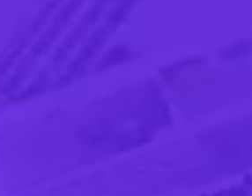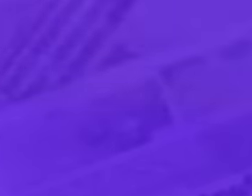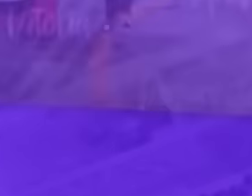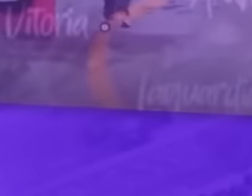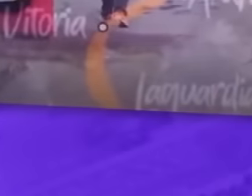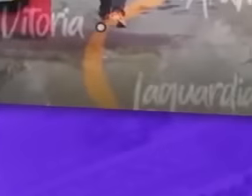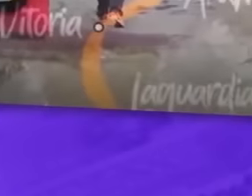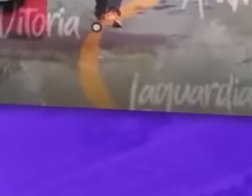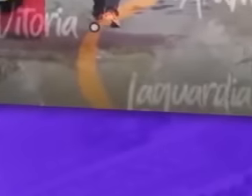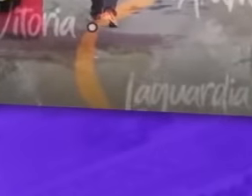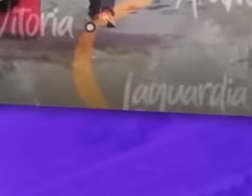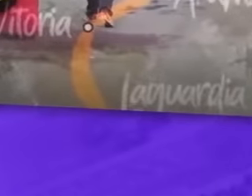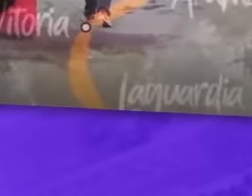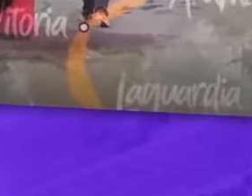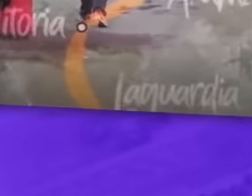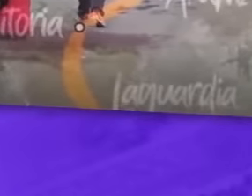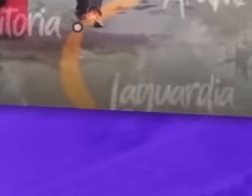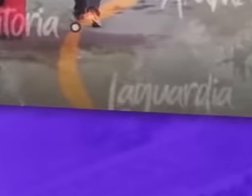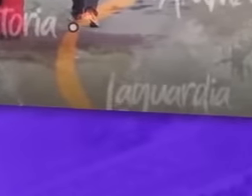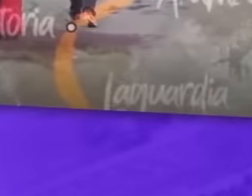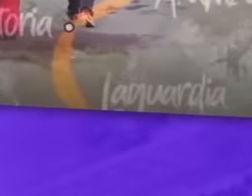Holy Tuesday.